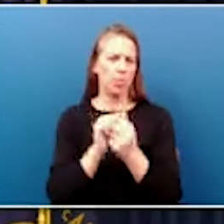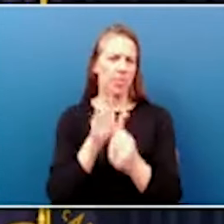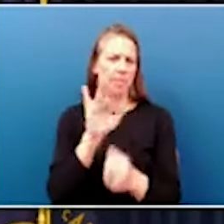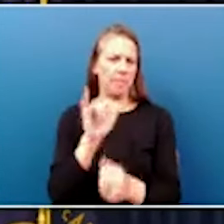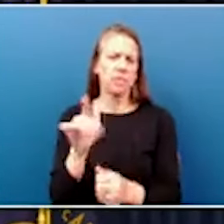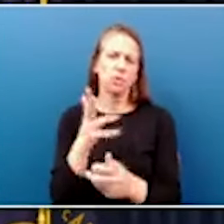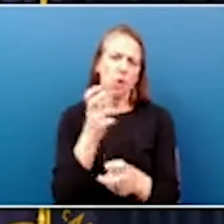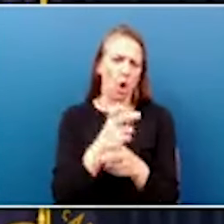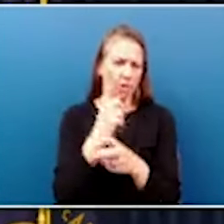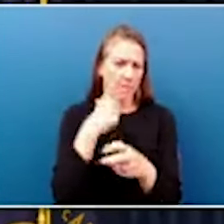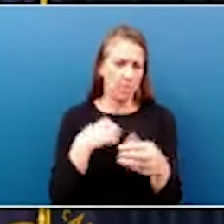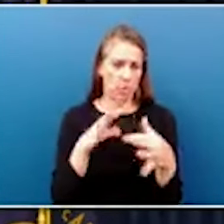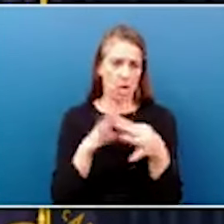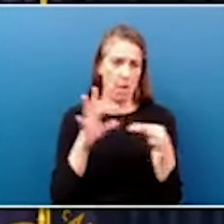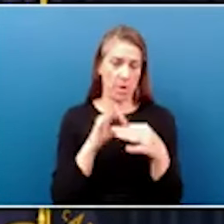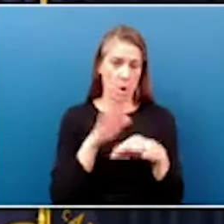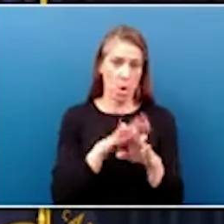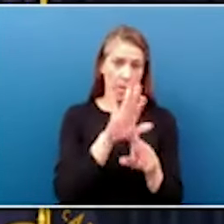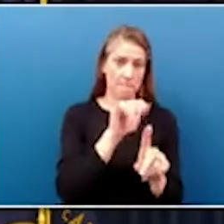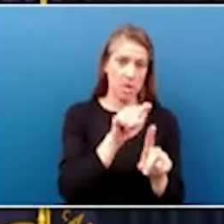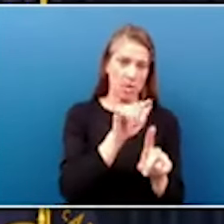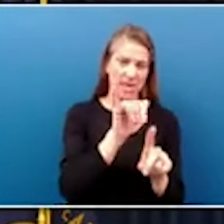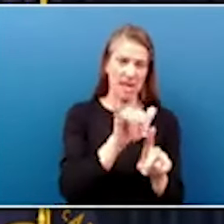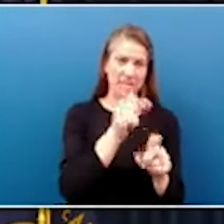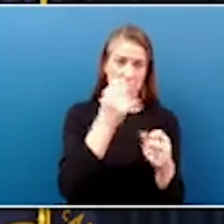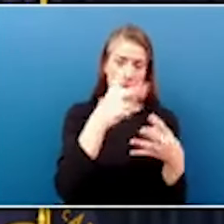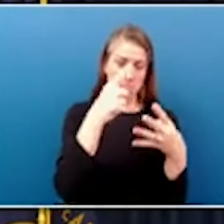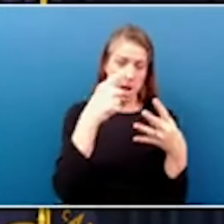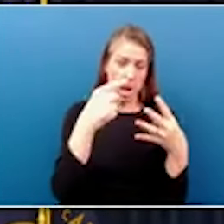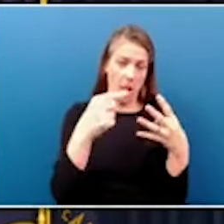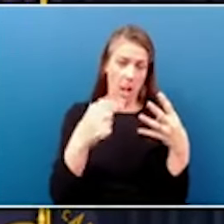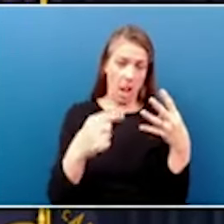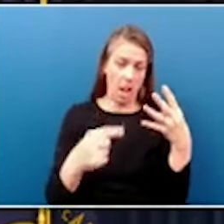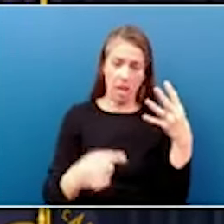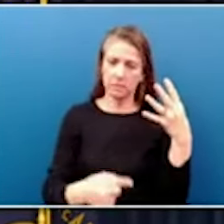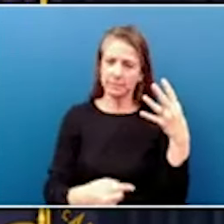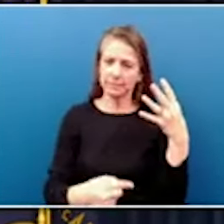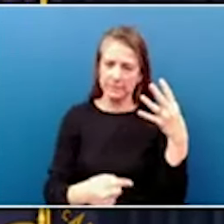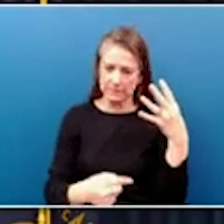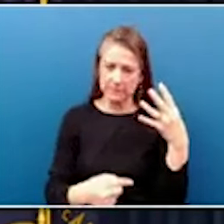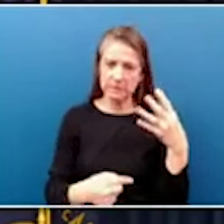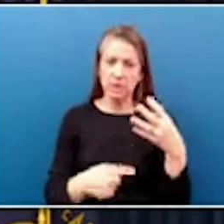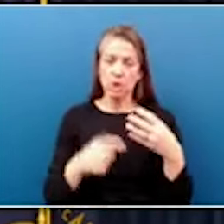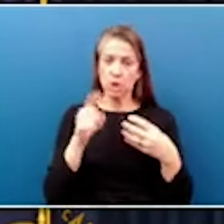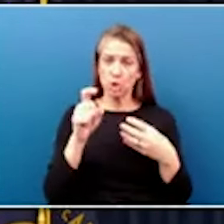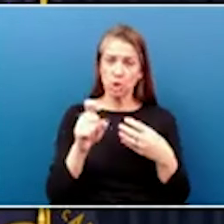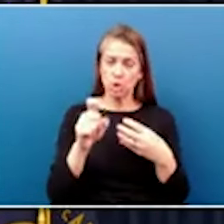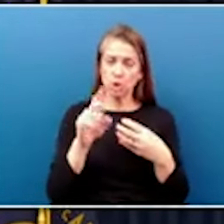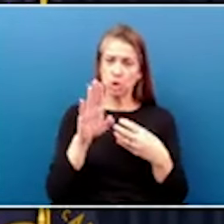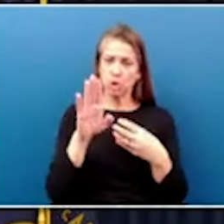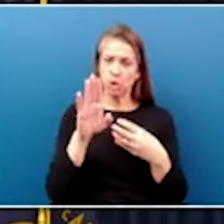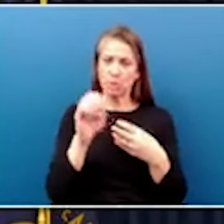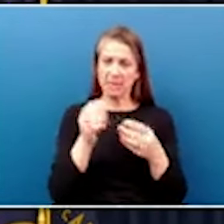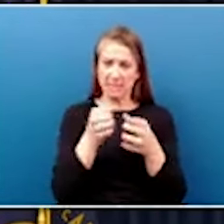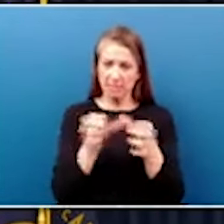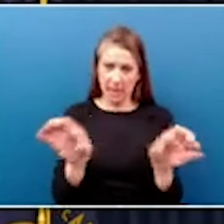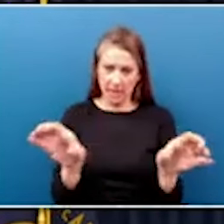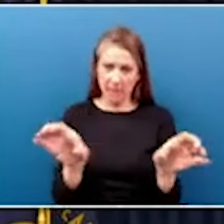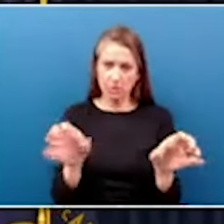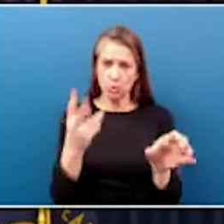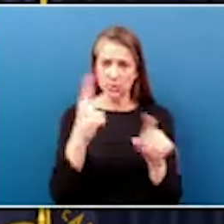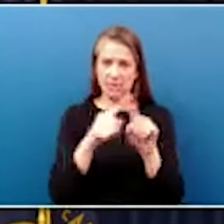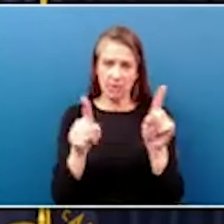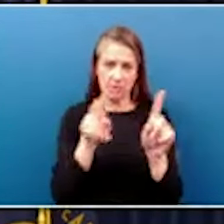on a bill that tries to do this many things. I think it properly, it should have been split into different bills so that each of those